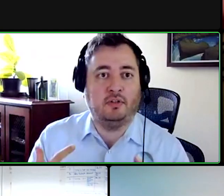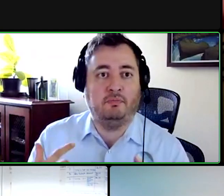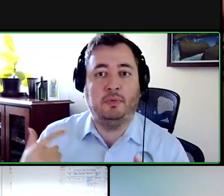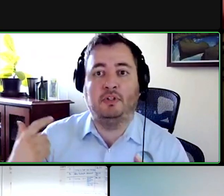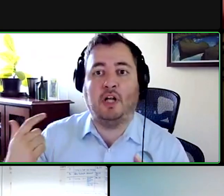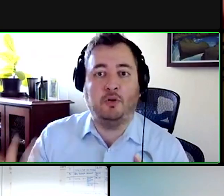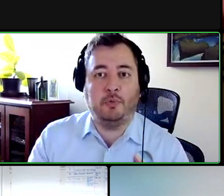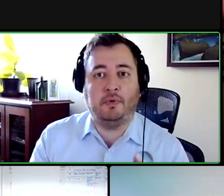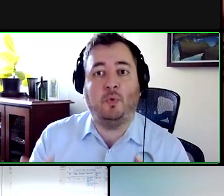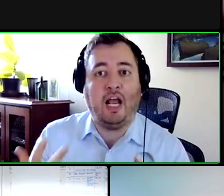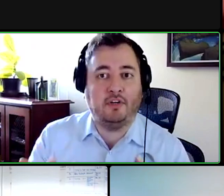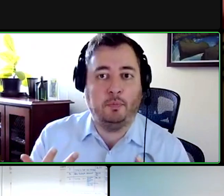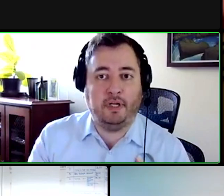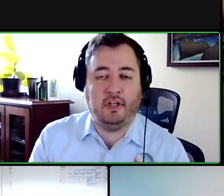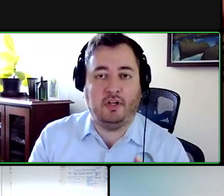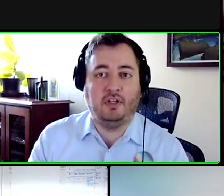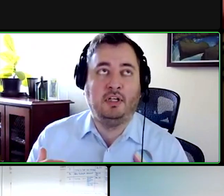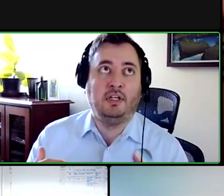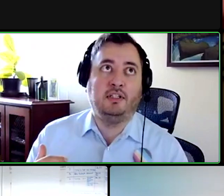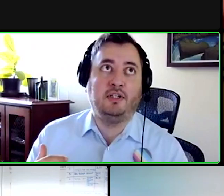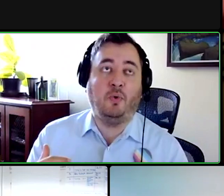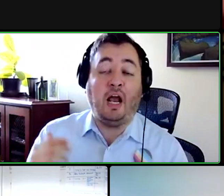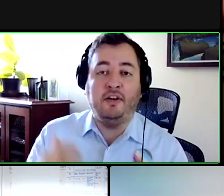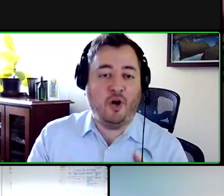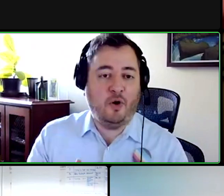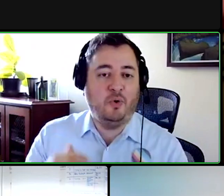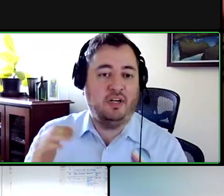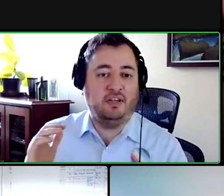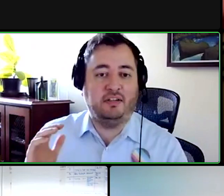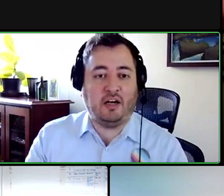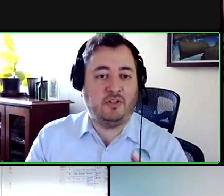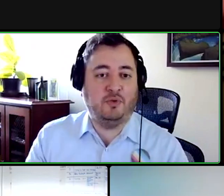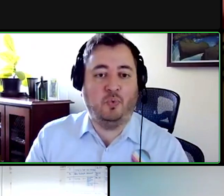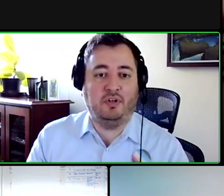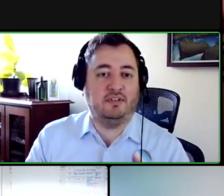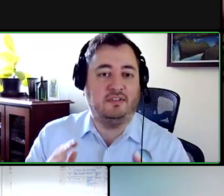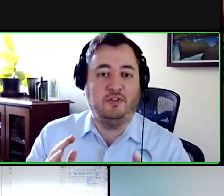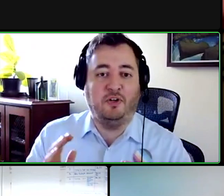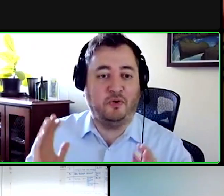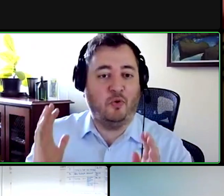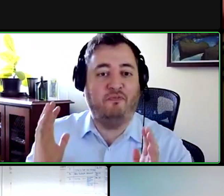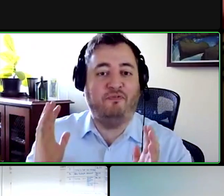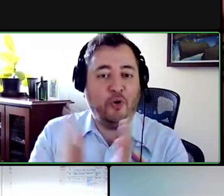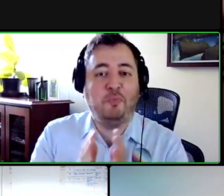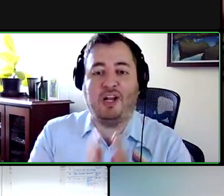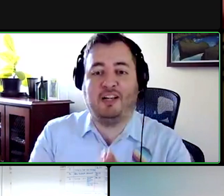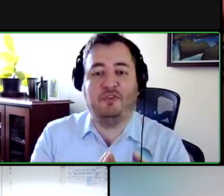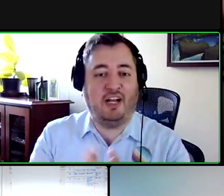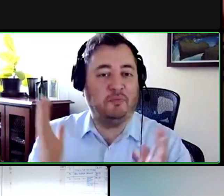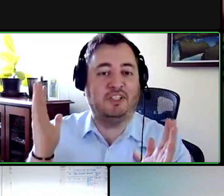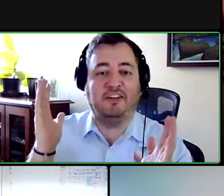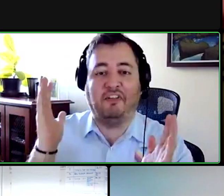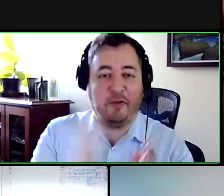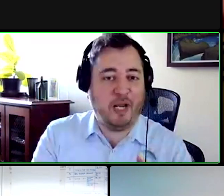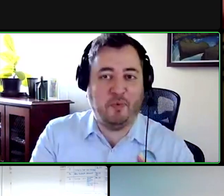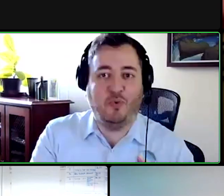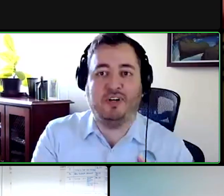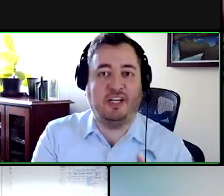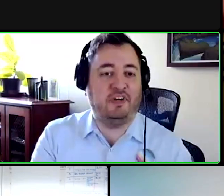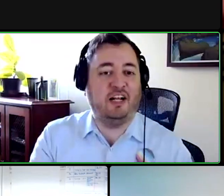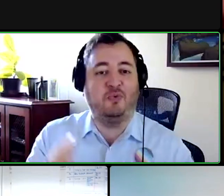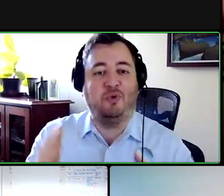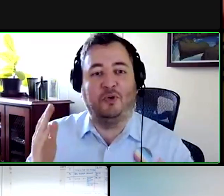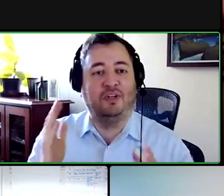concerns maybe there's other people who have to be there so i know in a doctor's world you know you're very pressed for time there's a lot of